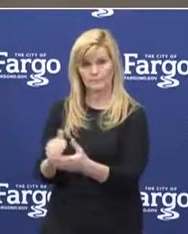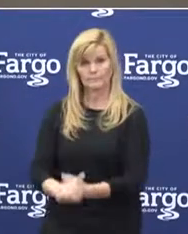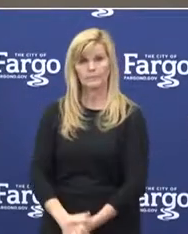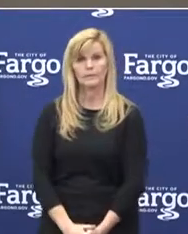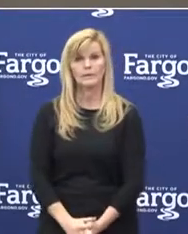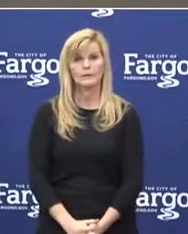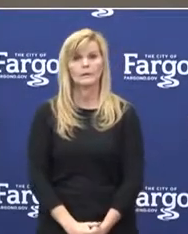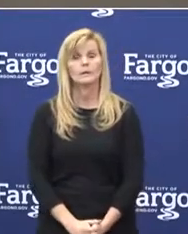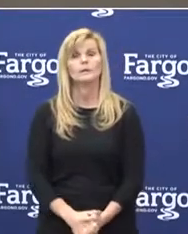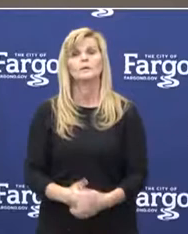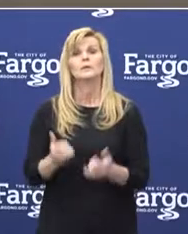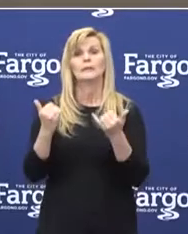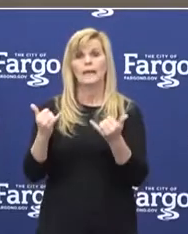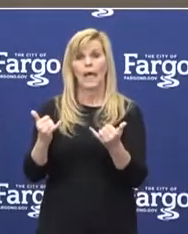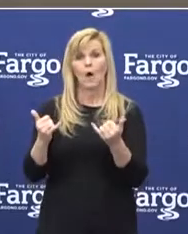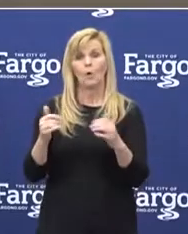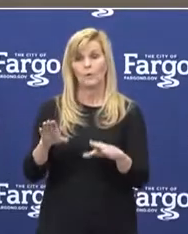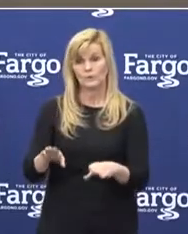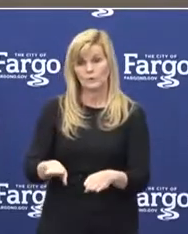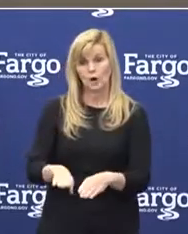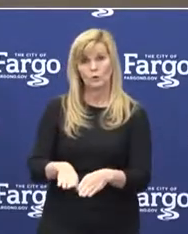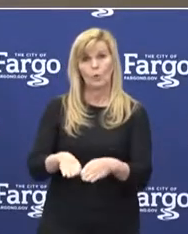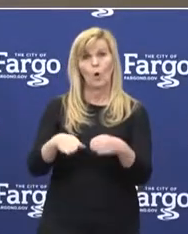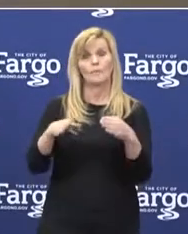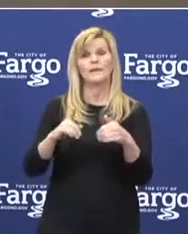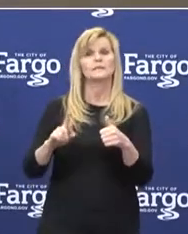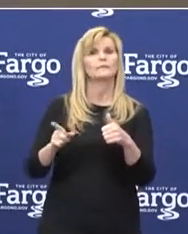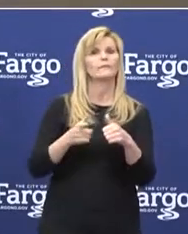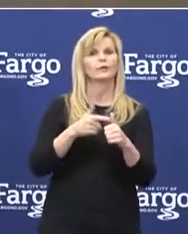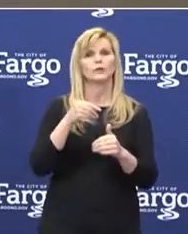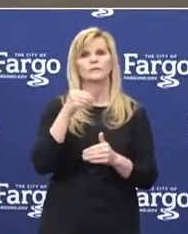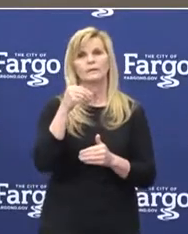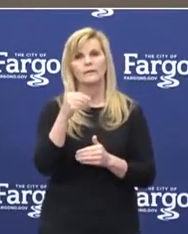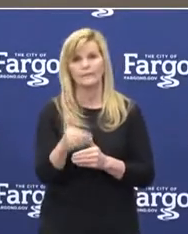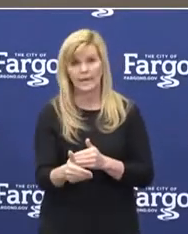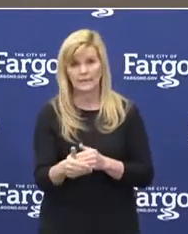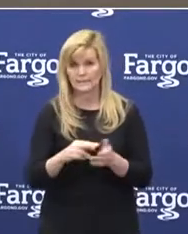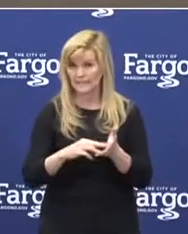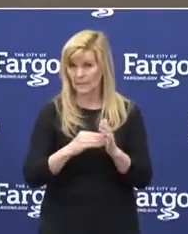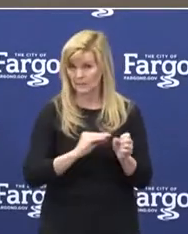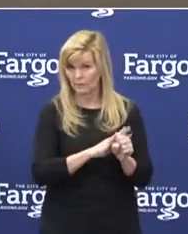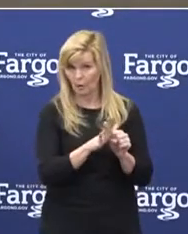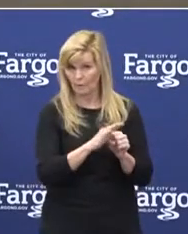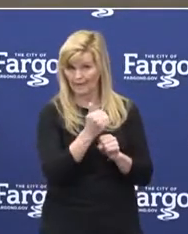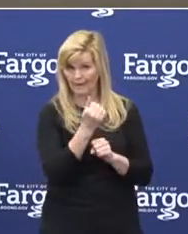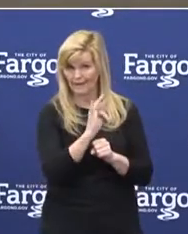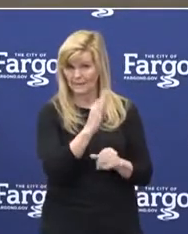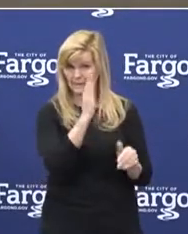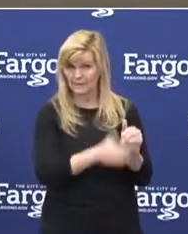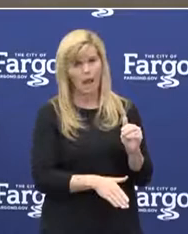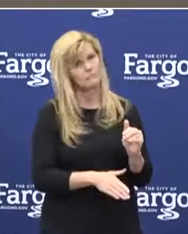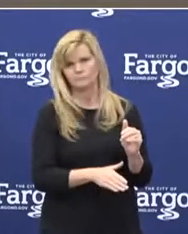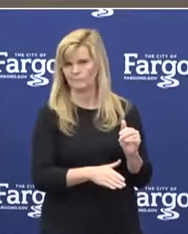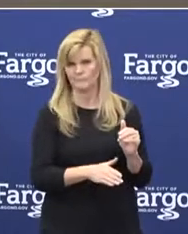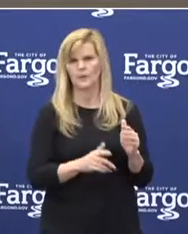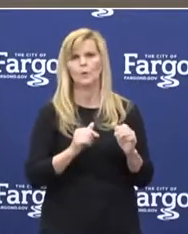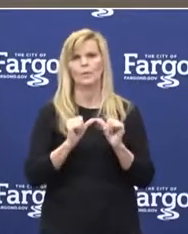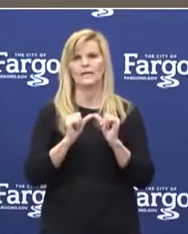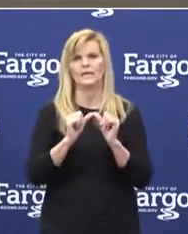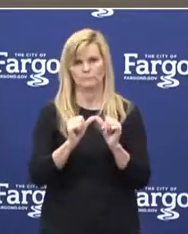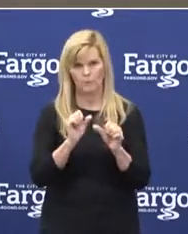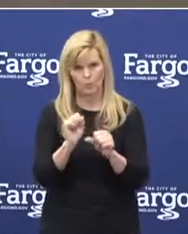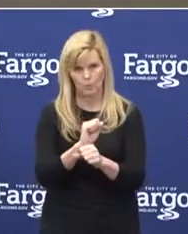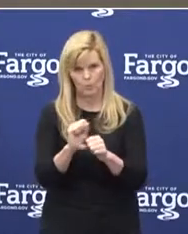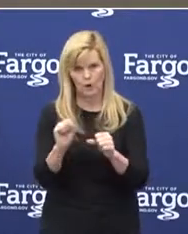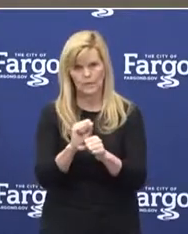This reopen is only the first phase and by no means marks the end of our battle with COVID-19. In fact, we must remain as diligent